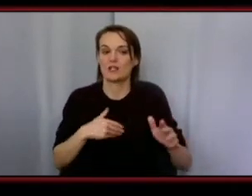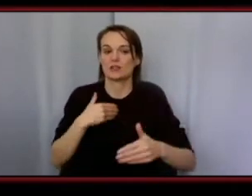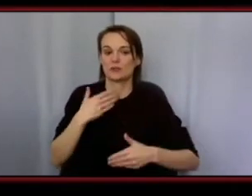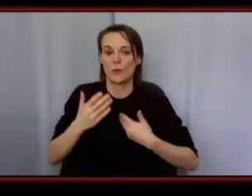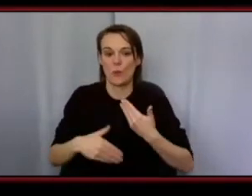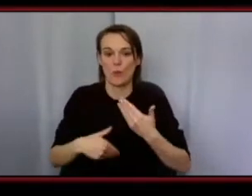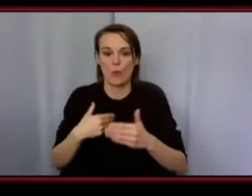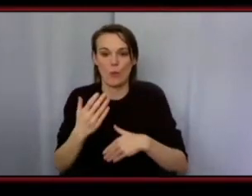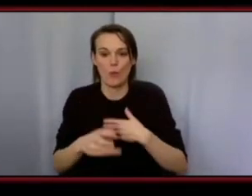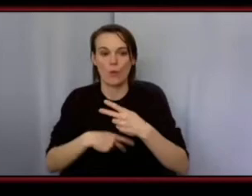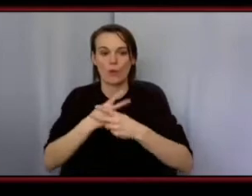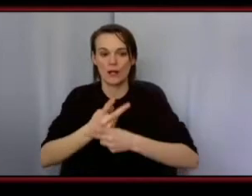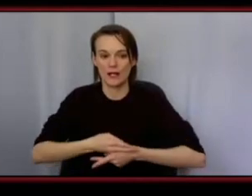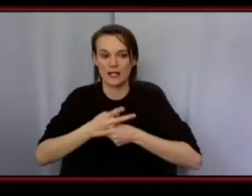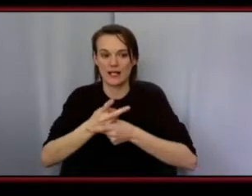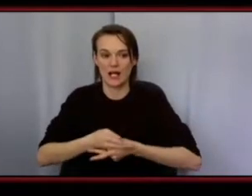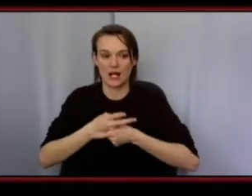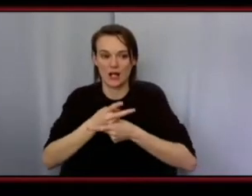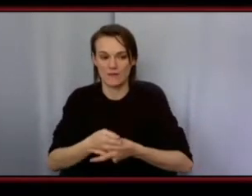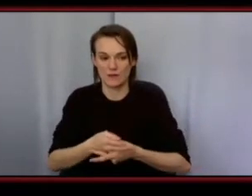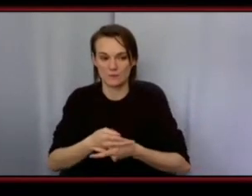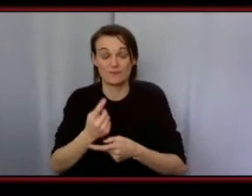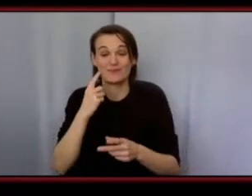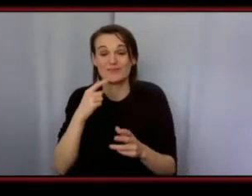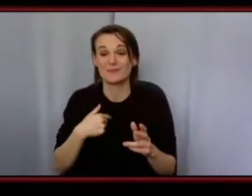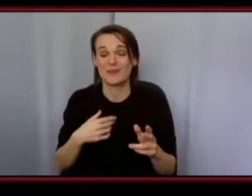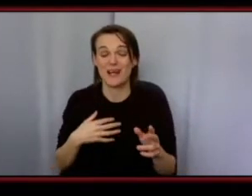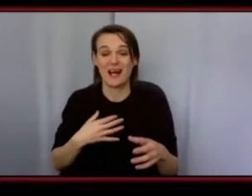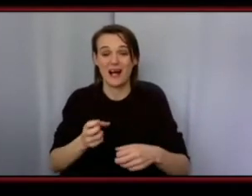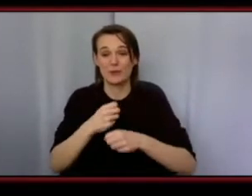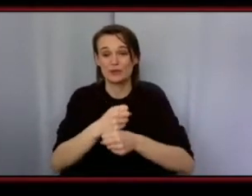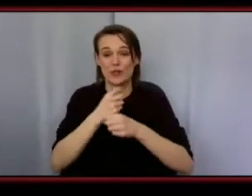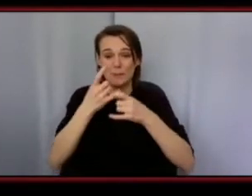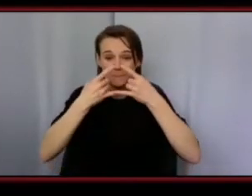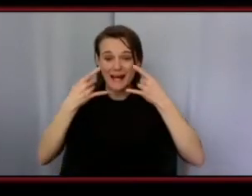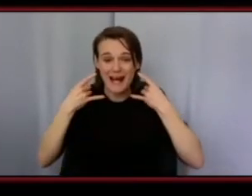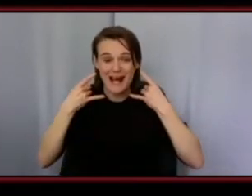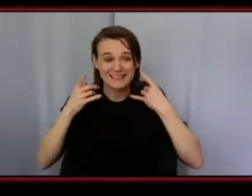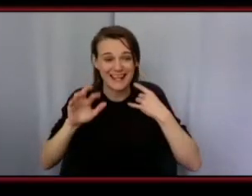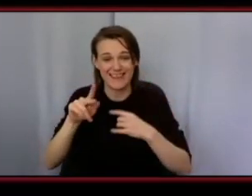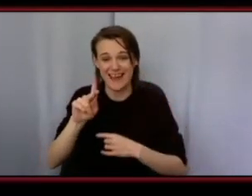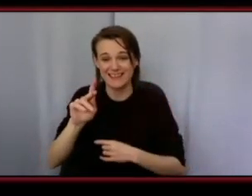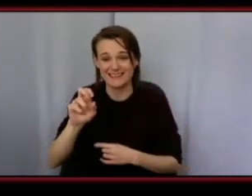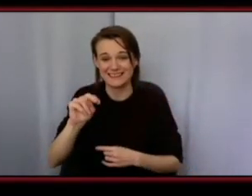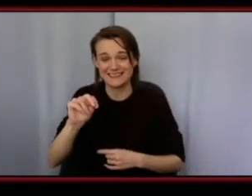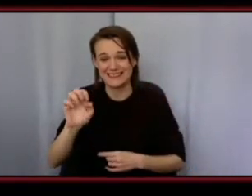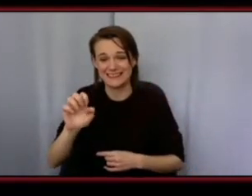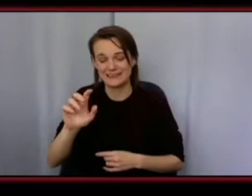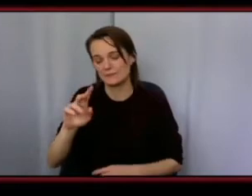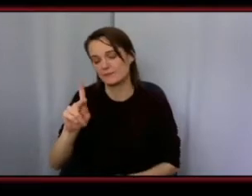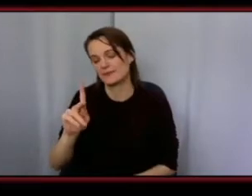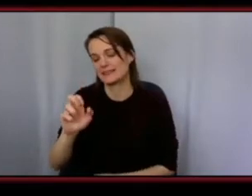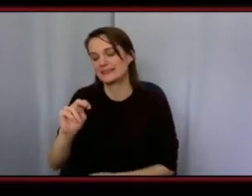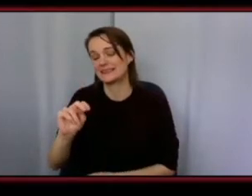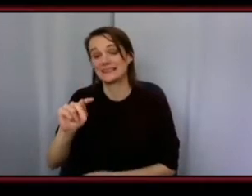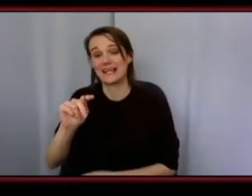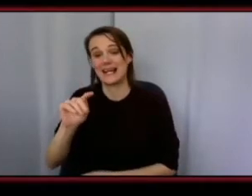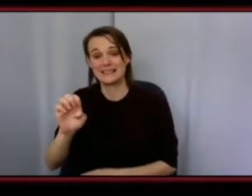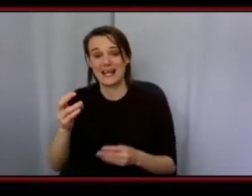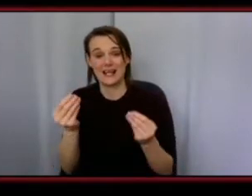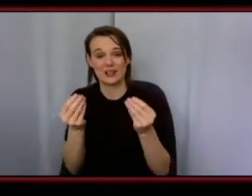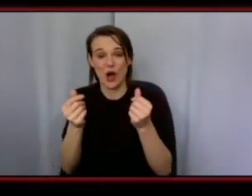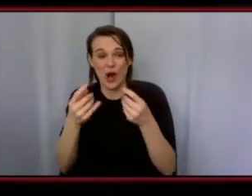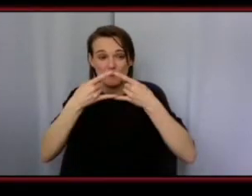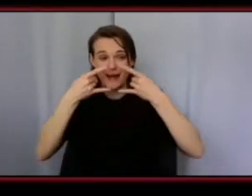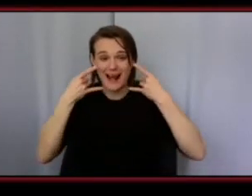is for me it was only um 10 masks 10 kente cloth face masks that's how it started just 10 masks so it was my money